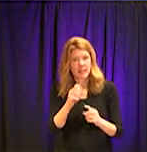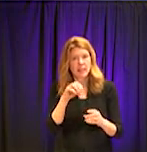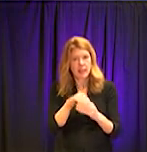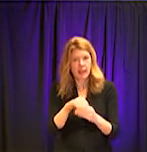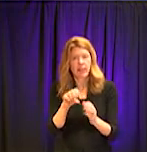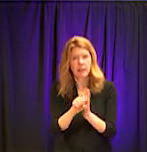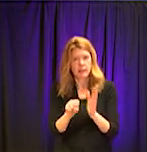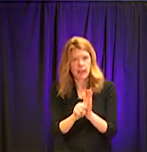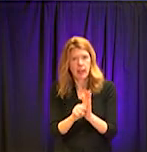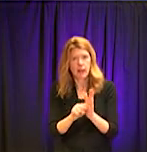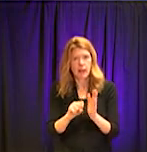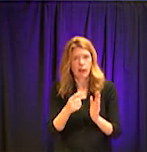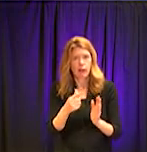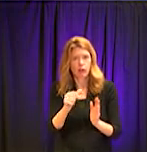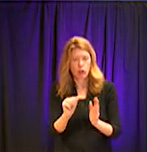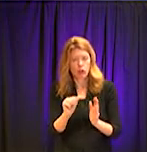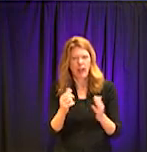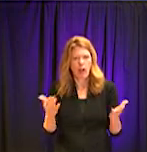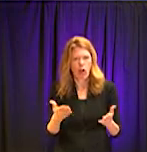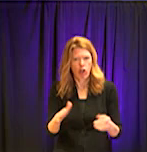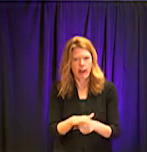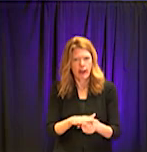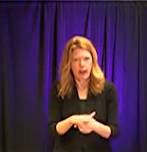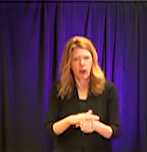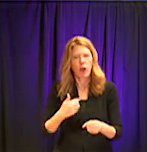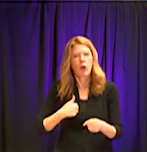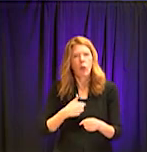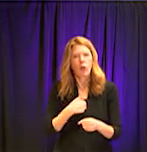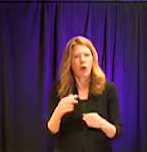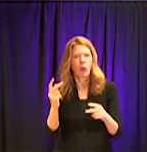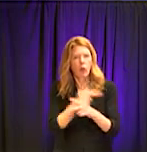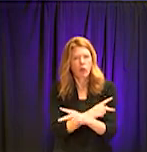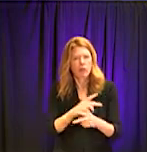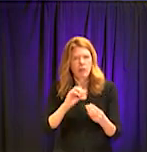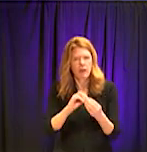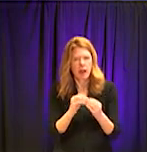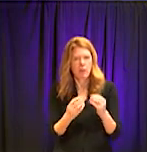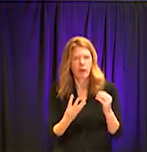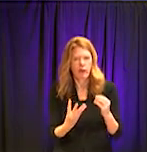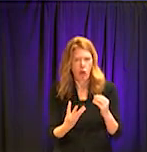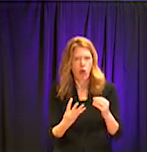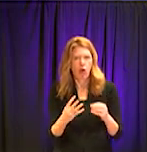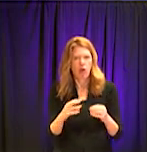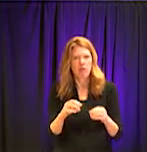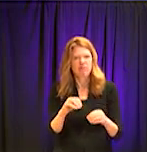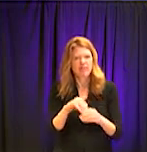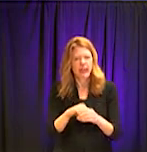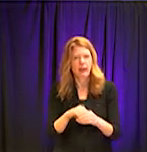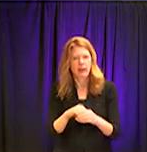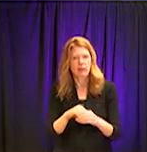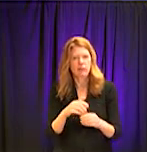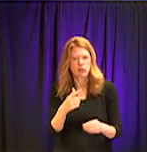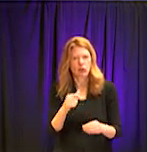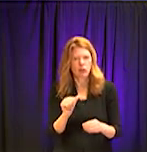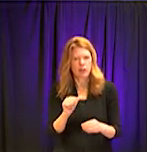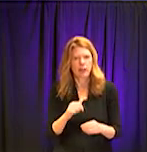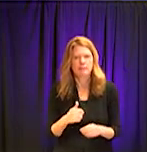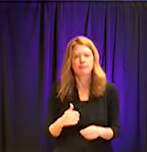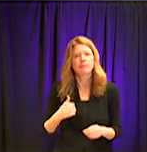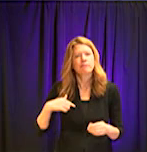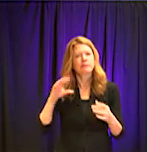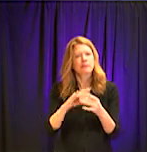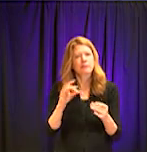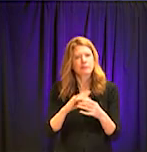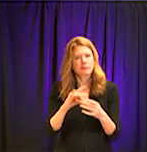Um, the, um, spread we talked about before. So I won't go into that too much, except to say that, as I mentioned the first